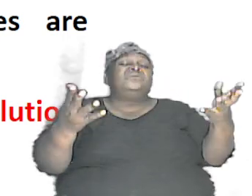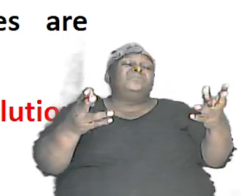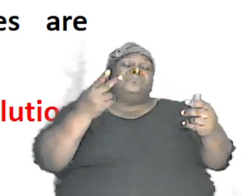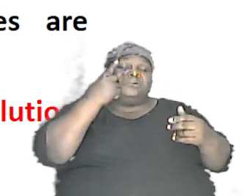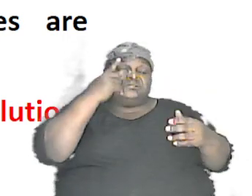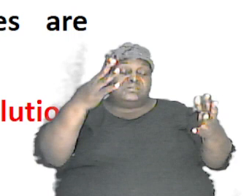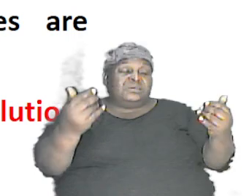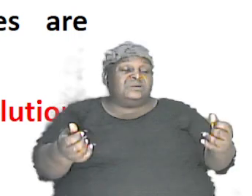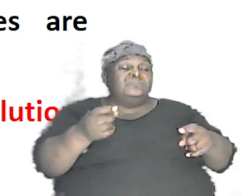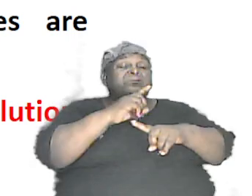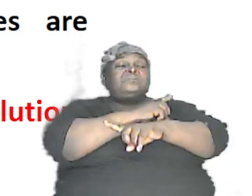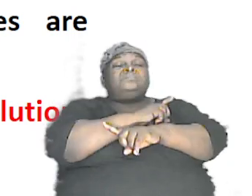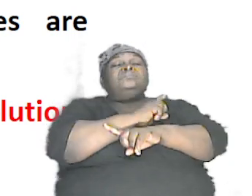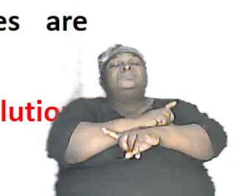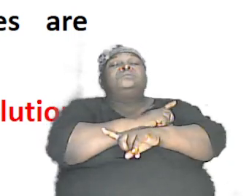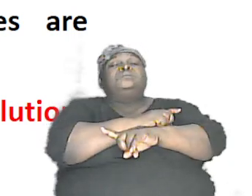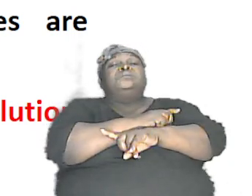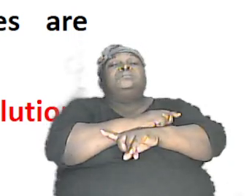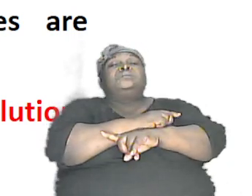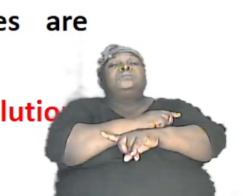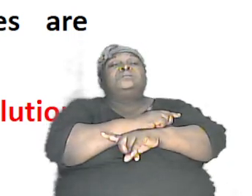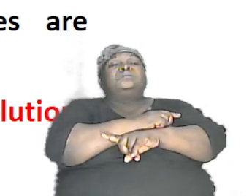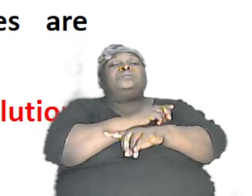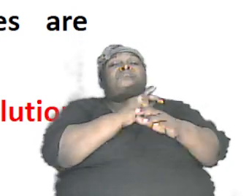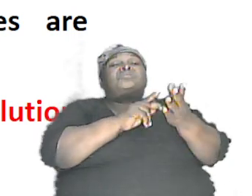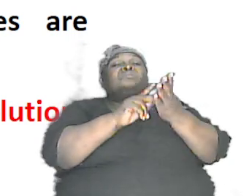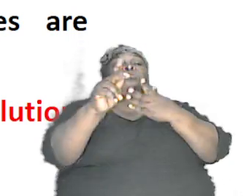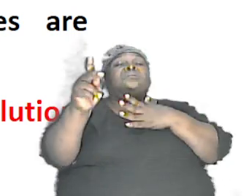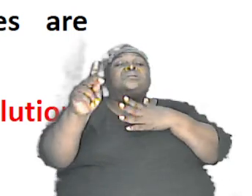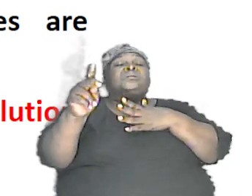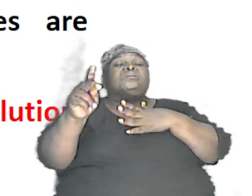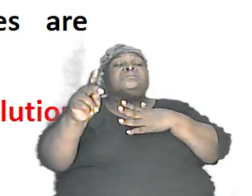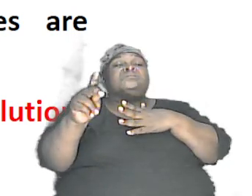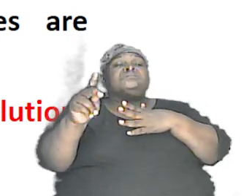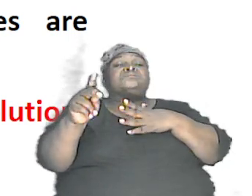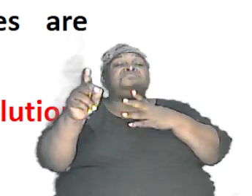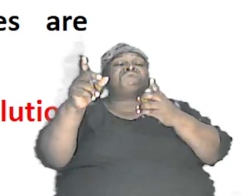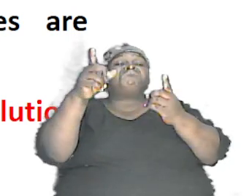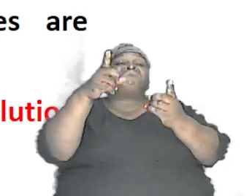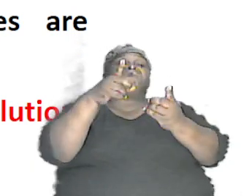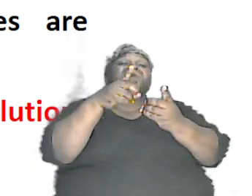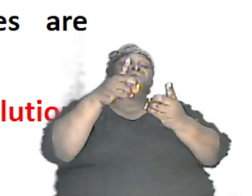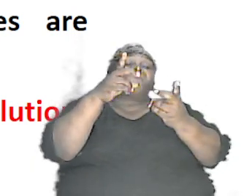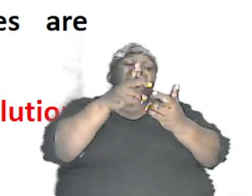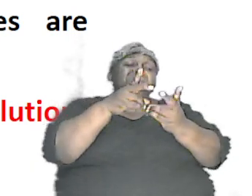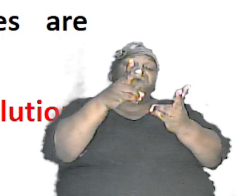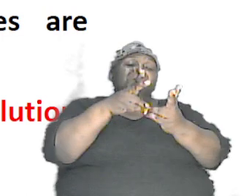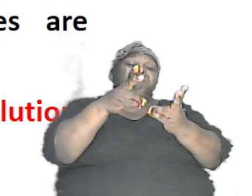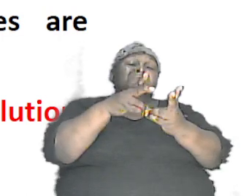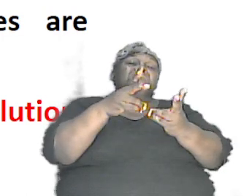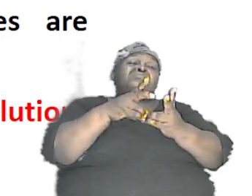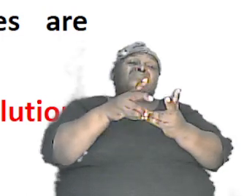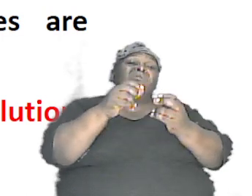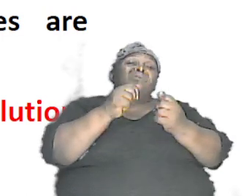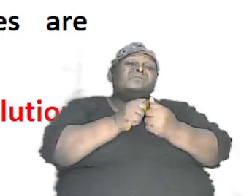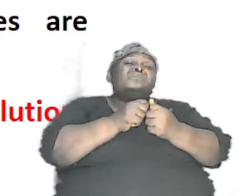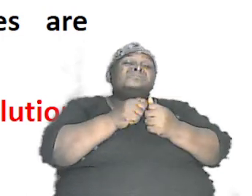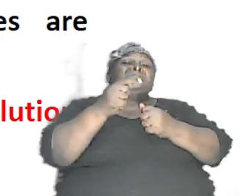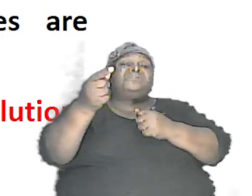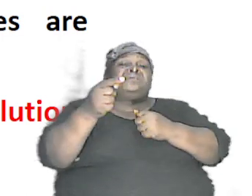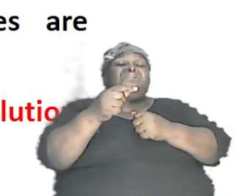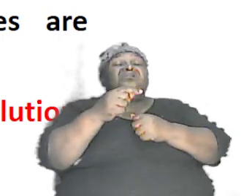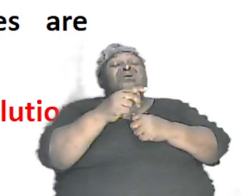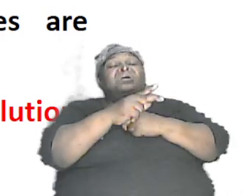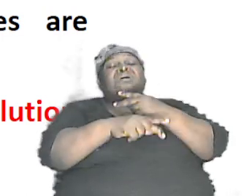represents mating within their kind and mating between this and that